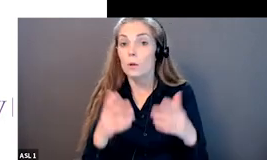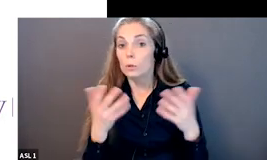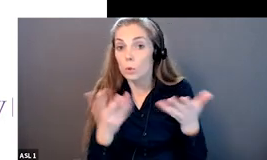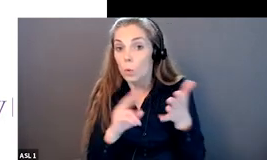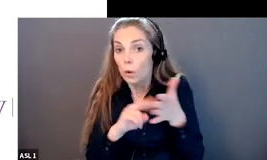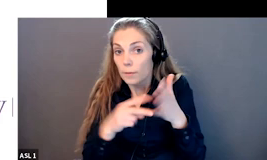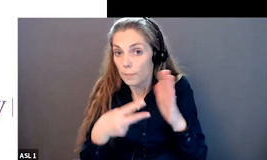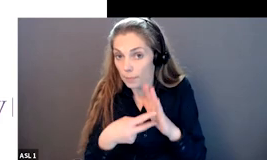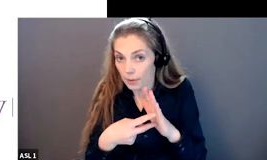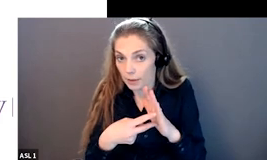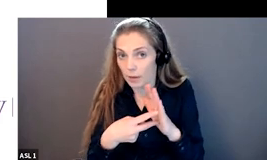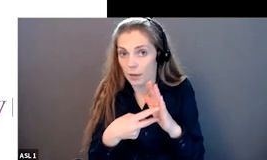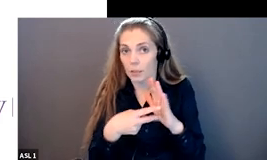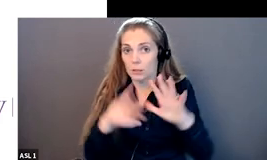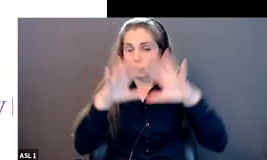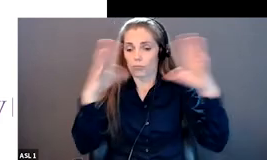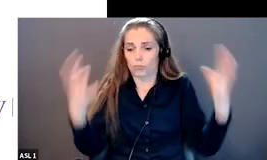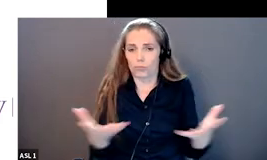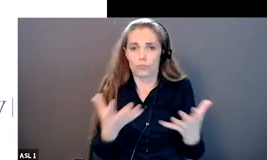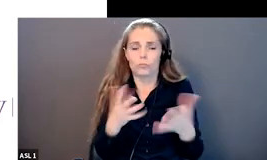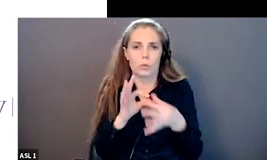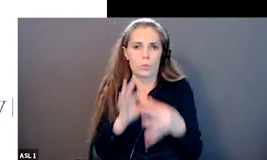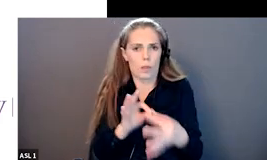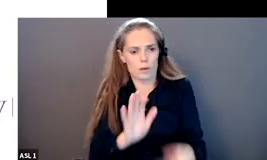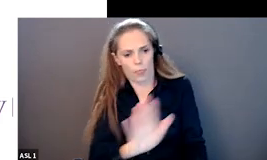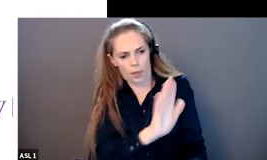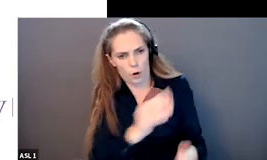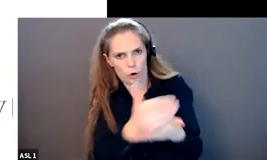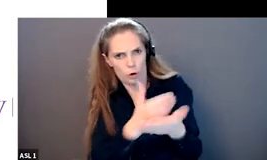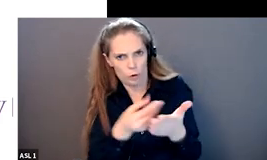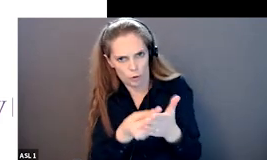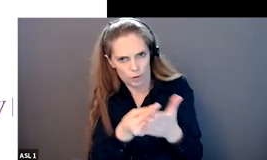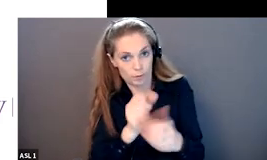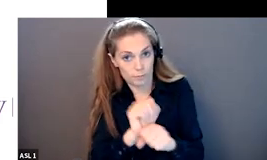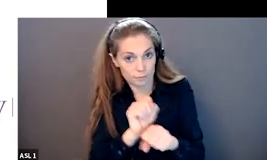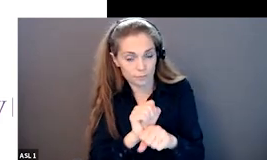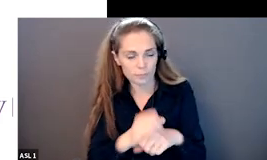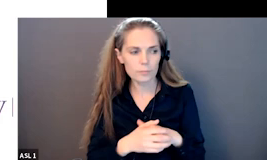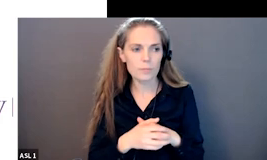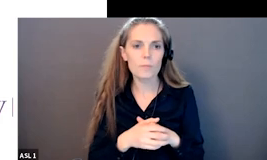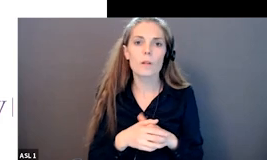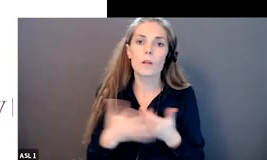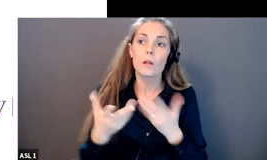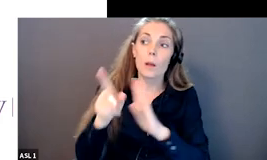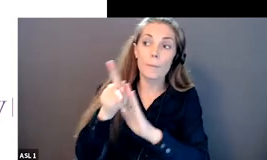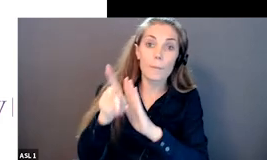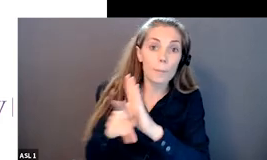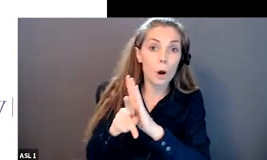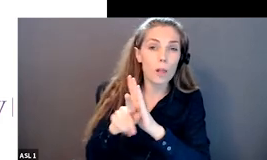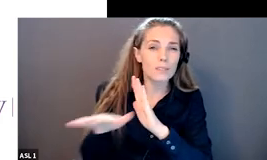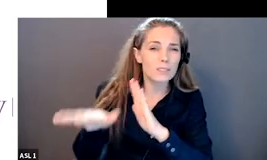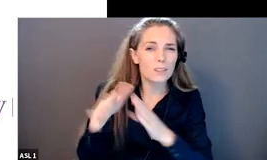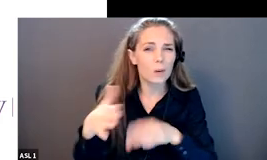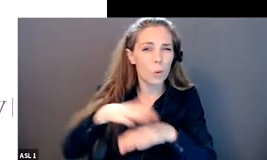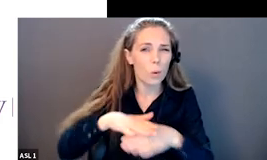in terms of the broader context of livelihoods is that multiple and overlapping policy areas shape the employment experiences